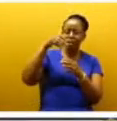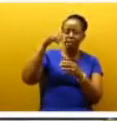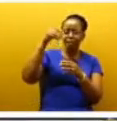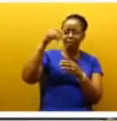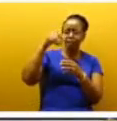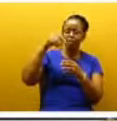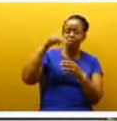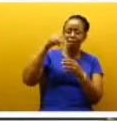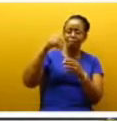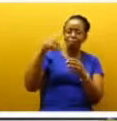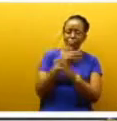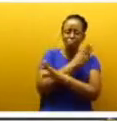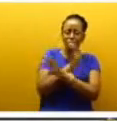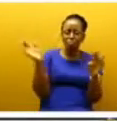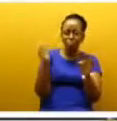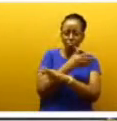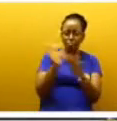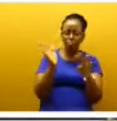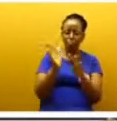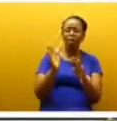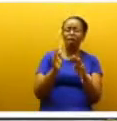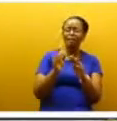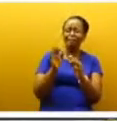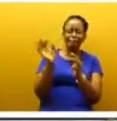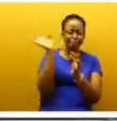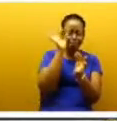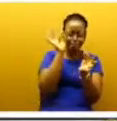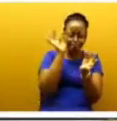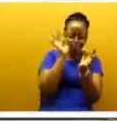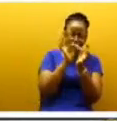with military precision,